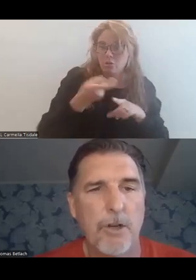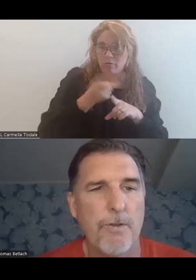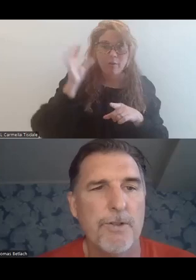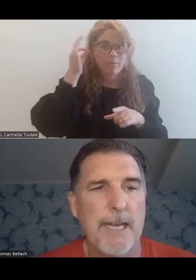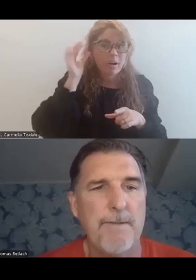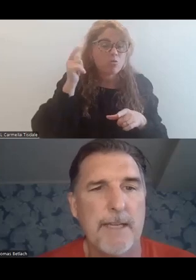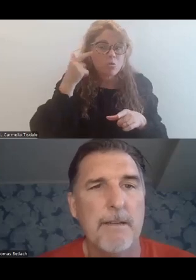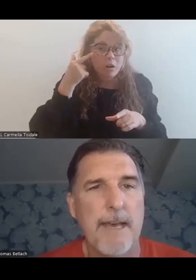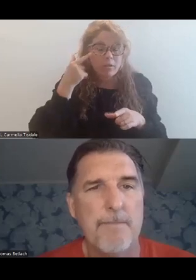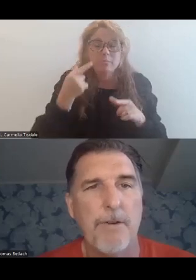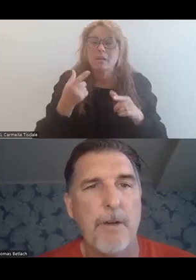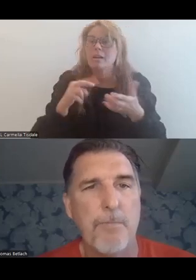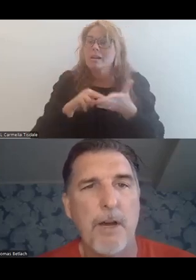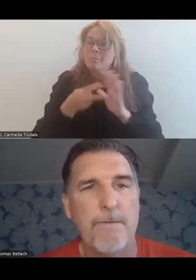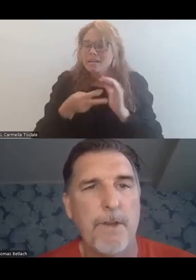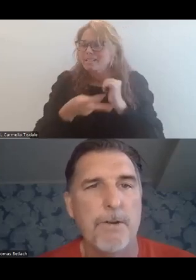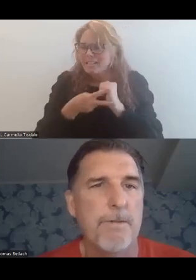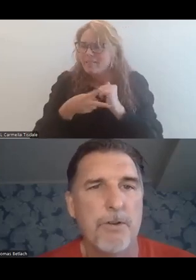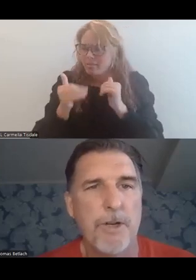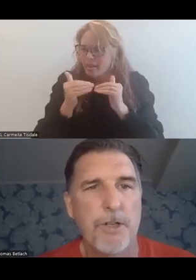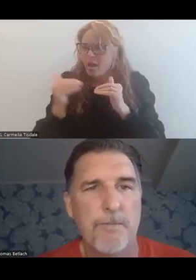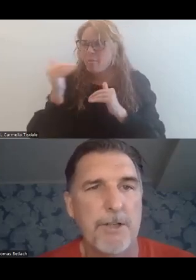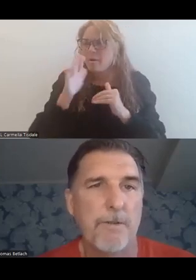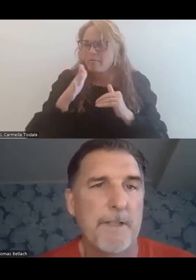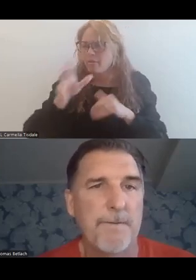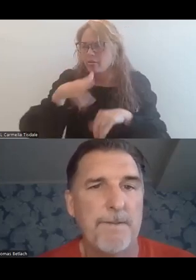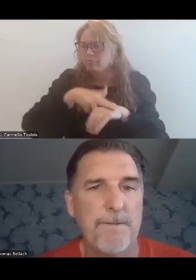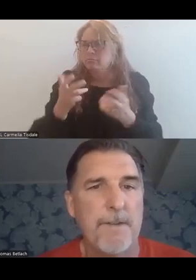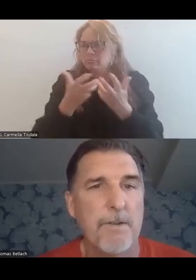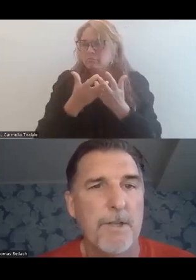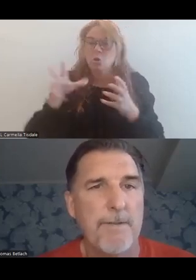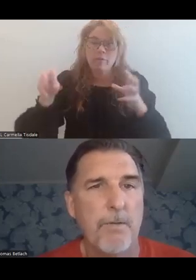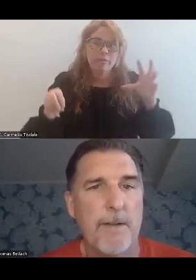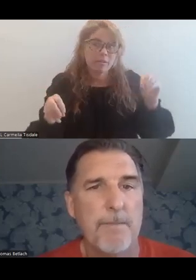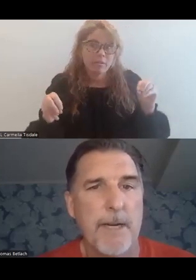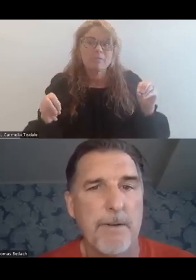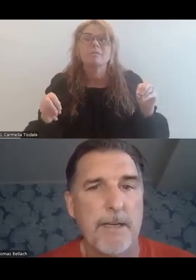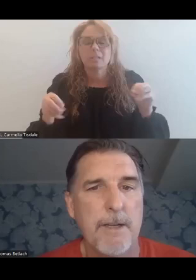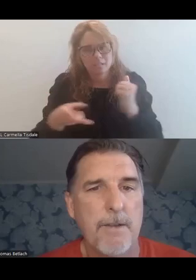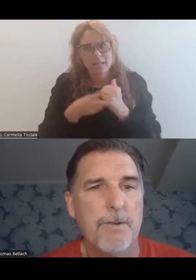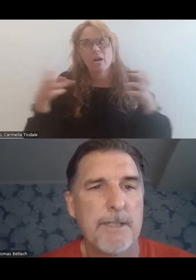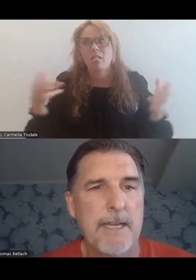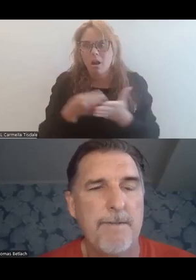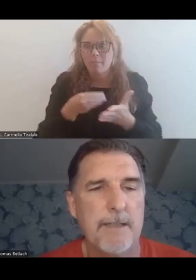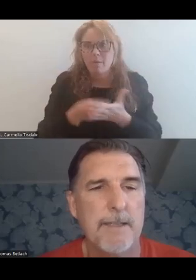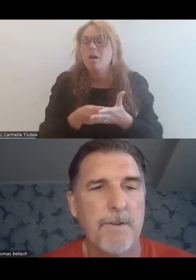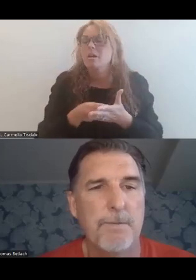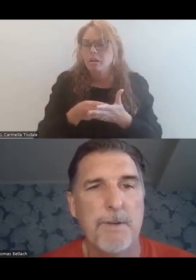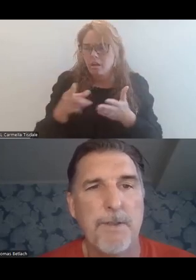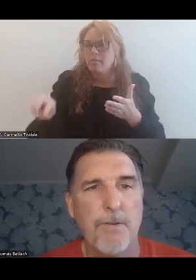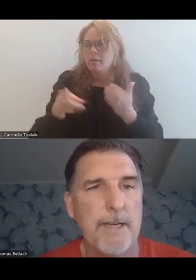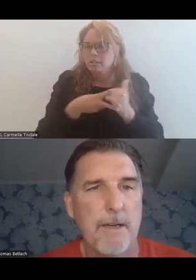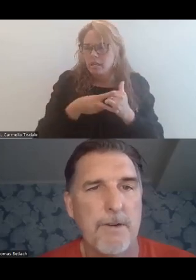right? And so they're saving that amount above their traditional match. So if it's 50-50, they're saving quite a bit of money, right? They're saving